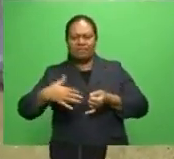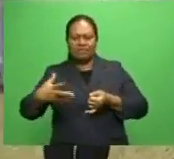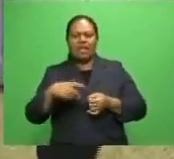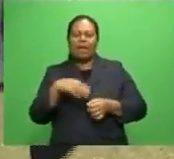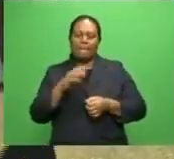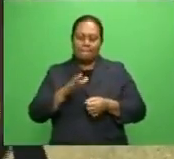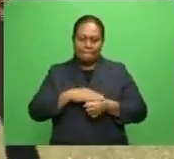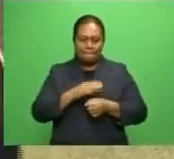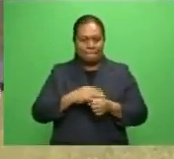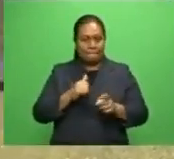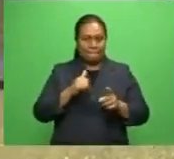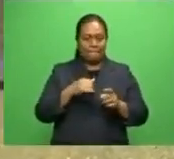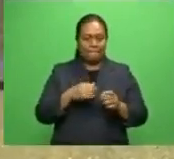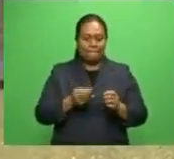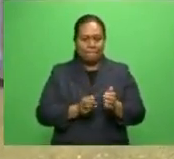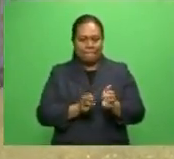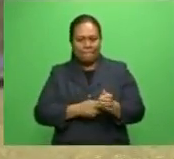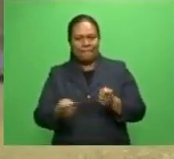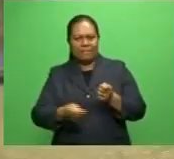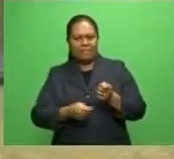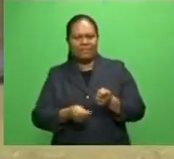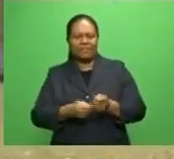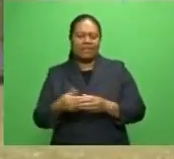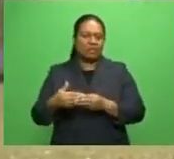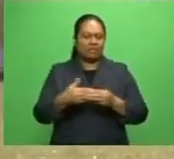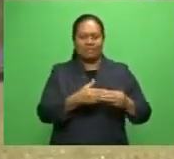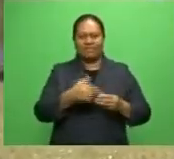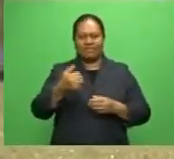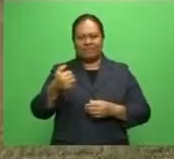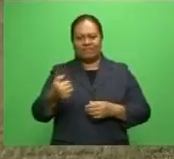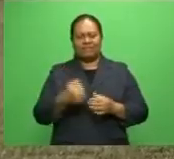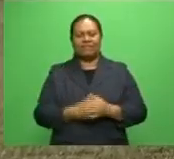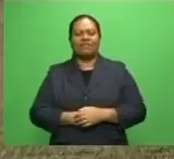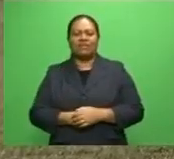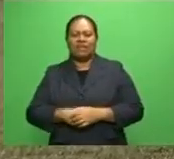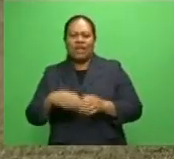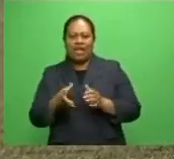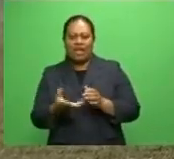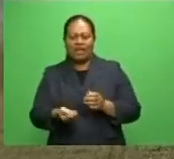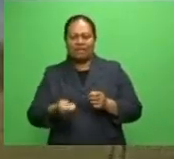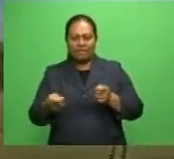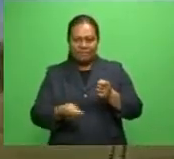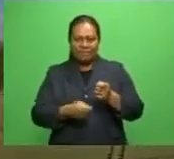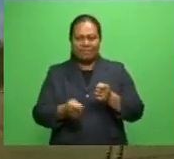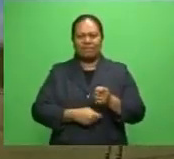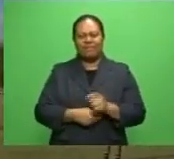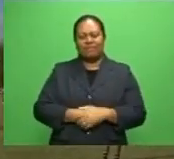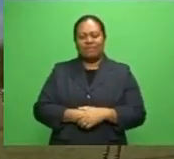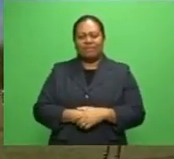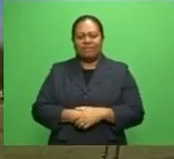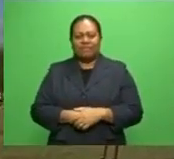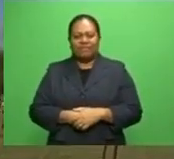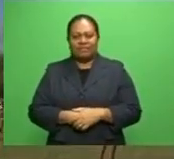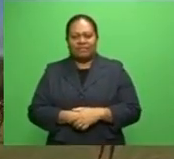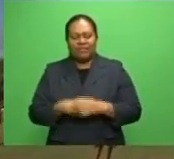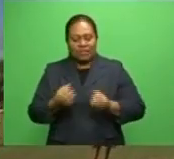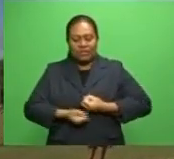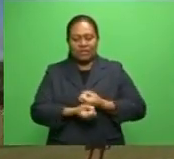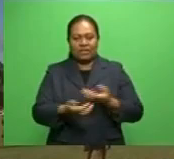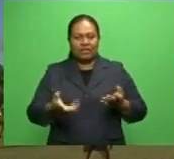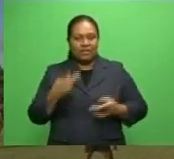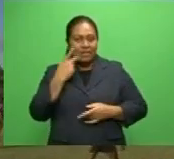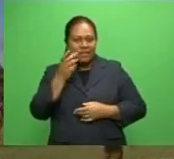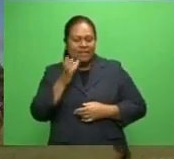Naita Asiri back to a 6-3 lead after the Stellians were penalized for foul play. But minutes later, the visitors